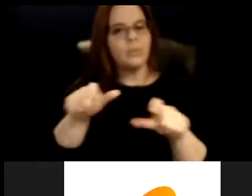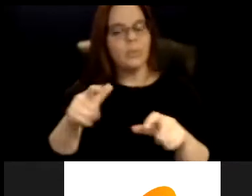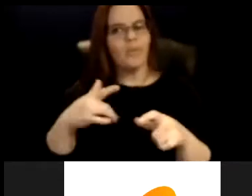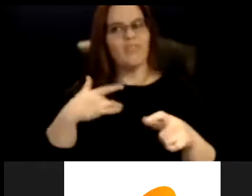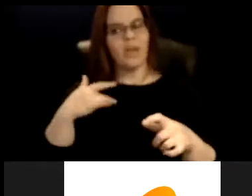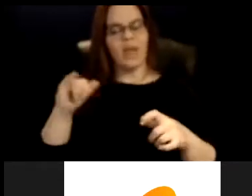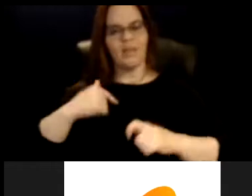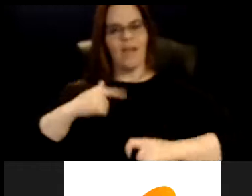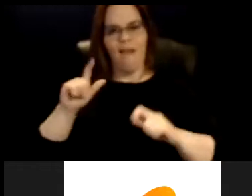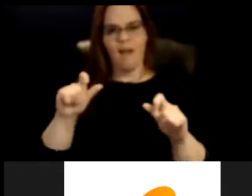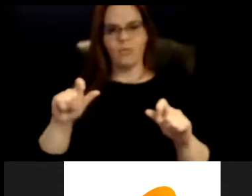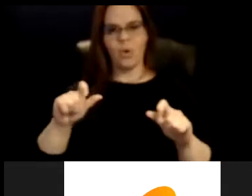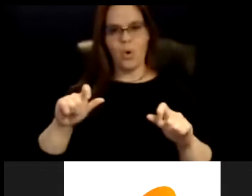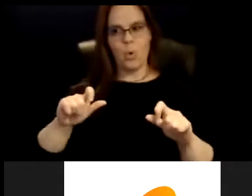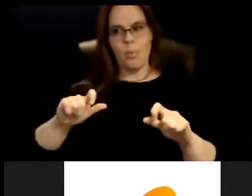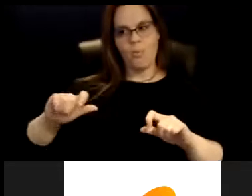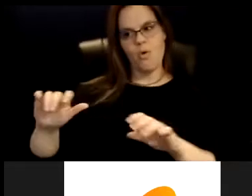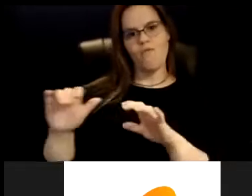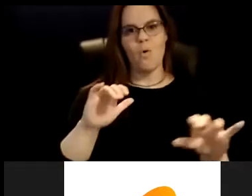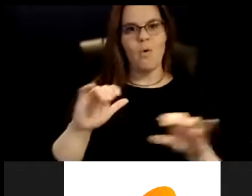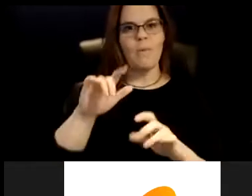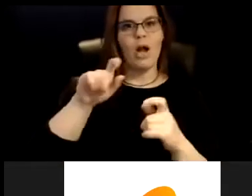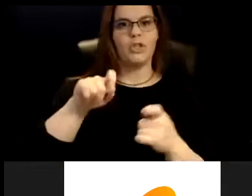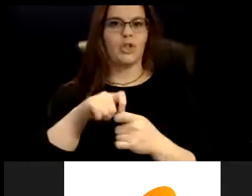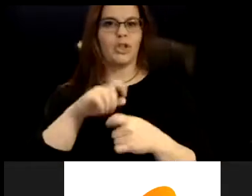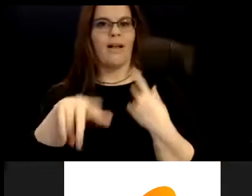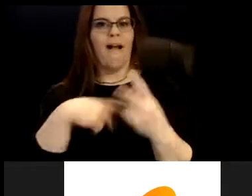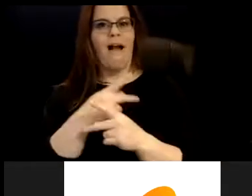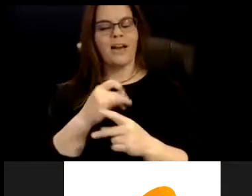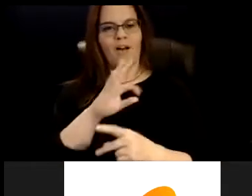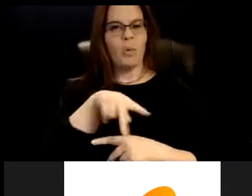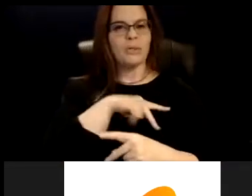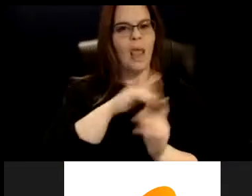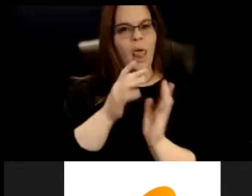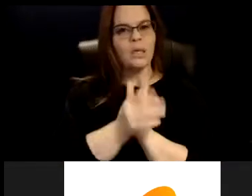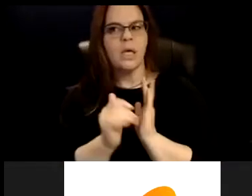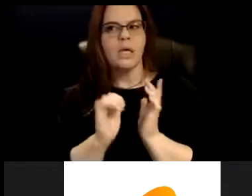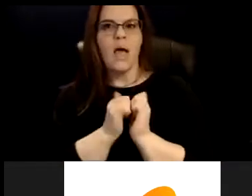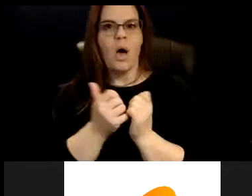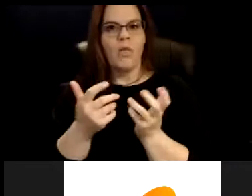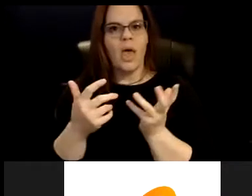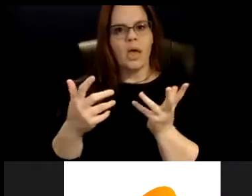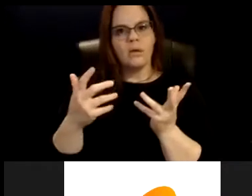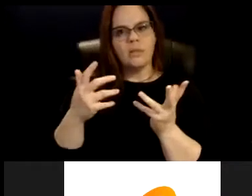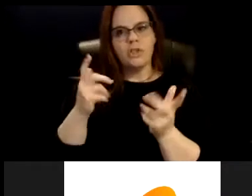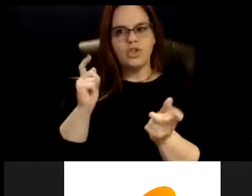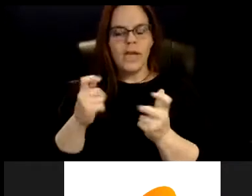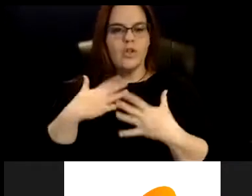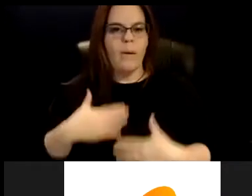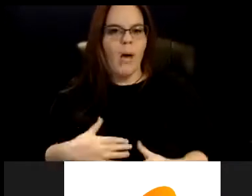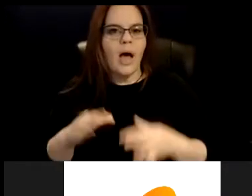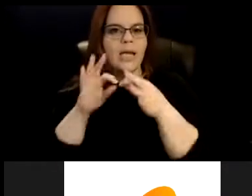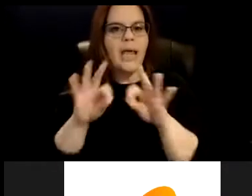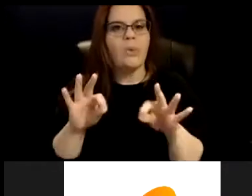personality traits and skills and as well as the way that even we communicate our body language, the language that we